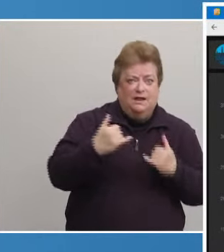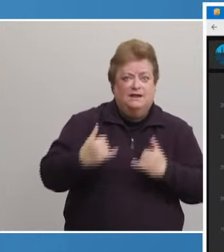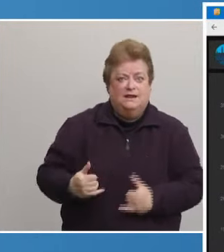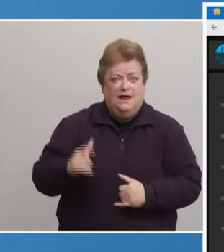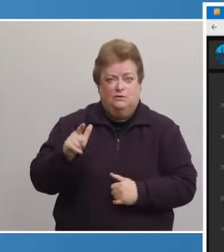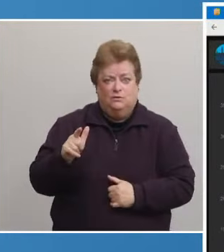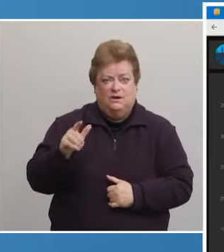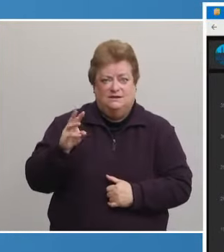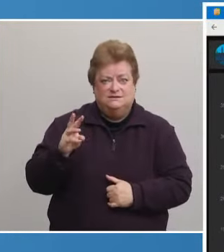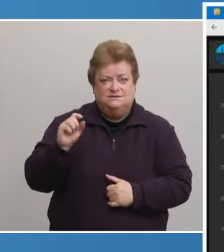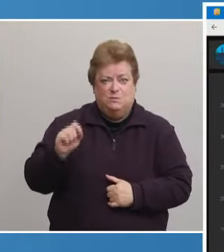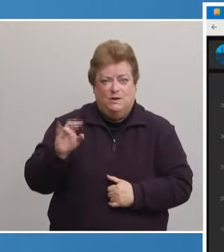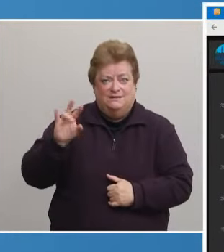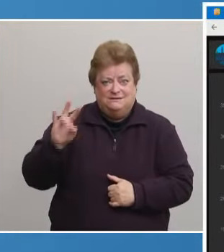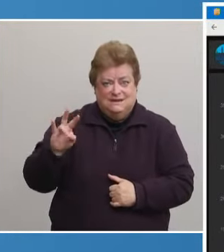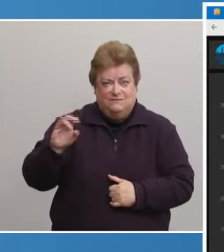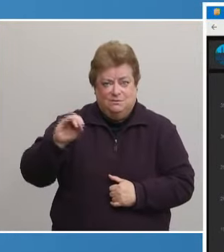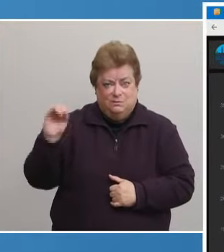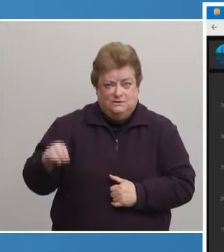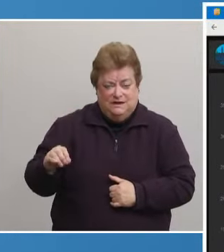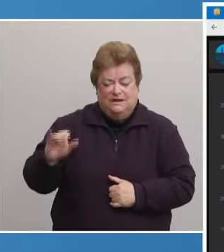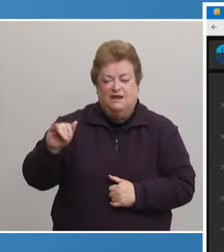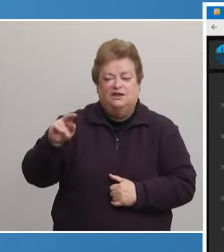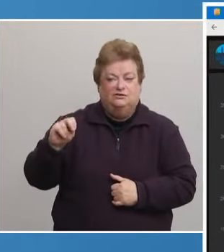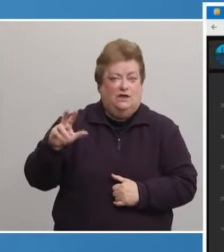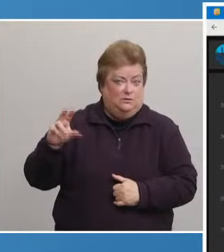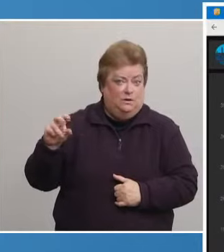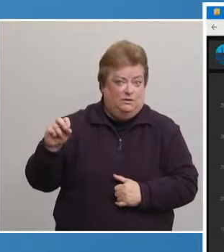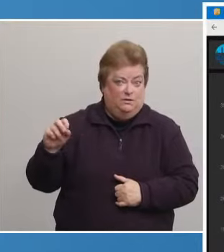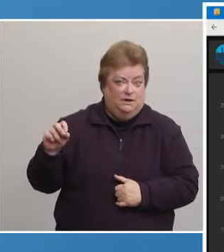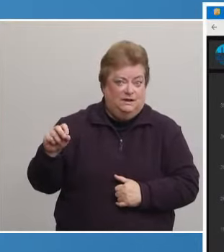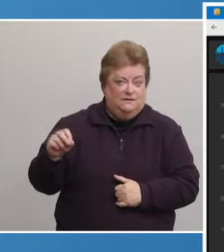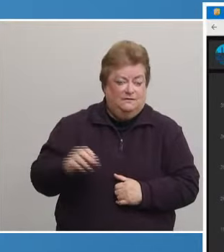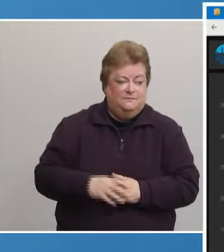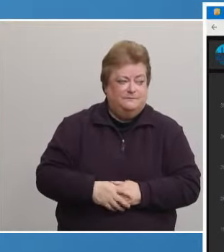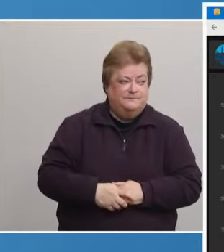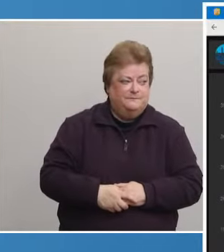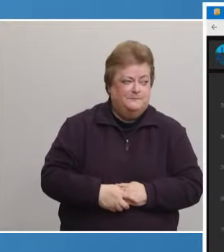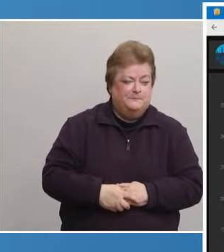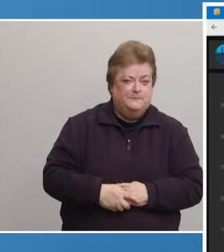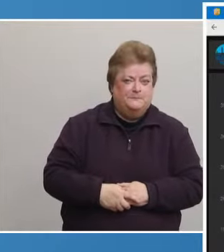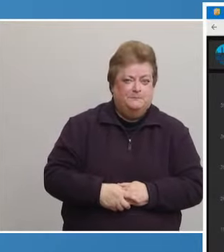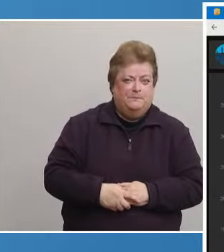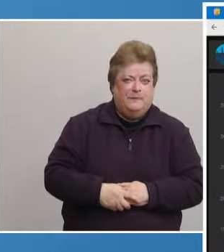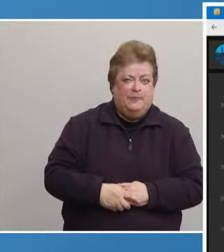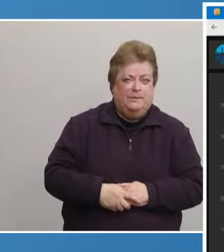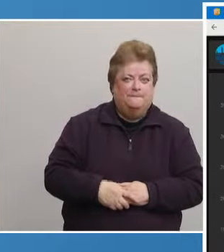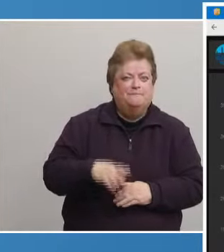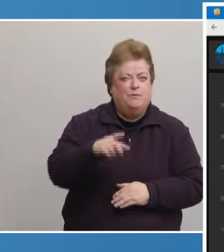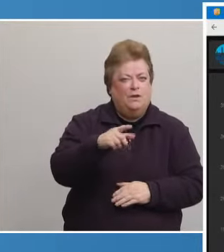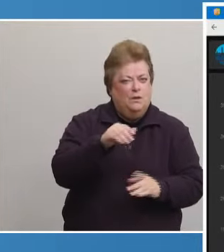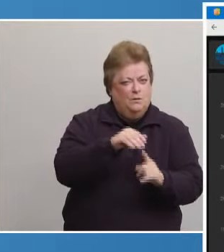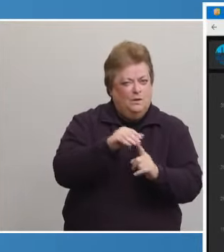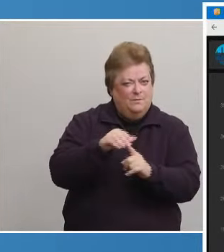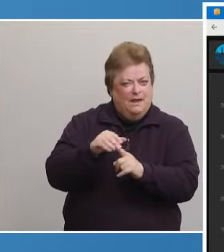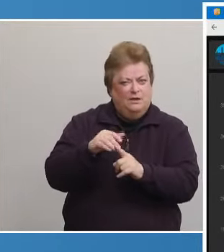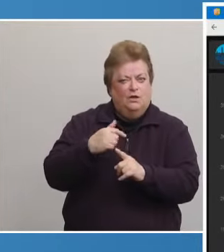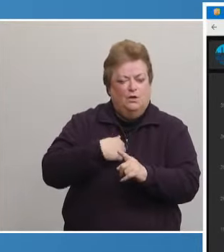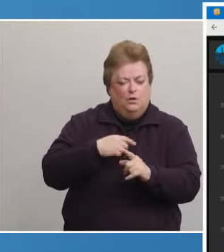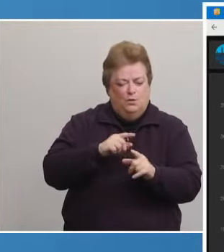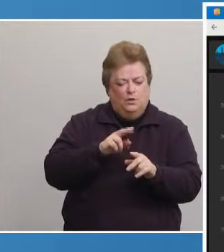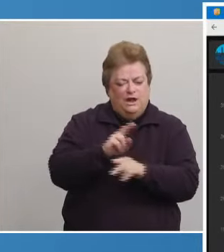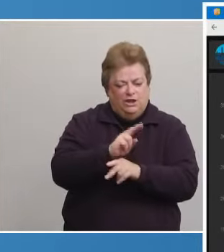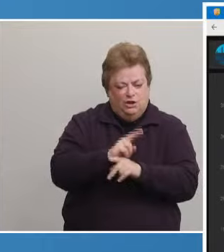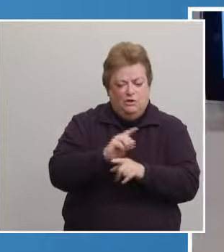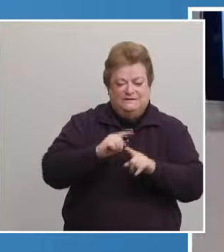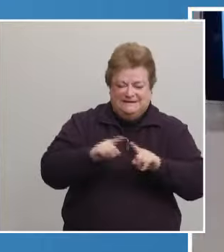.7% ending January 30th. As a reminder, we use multiple indicators